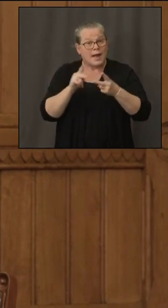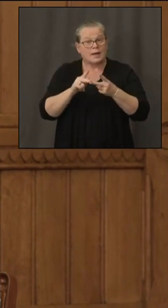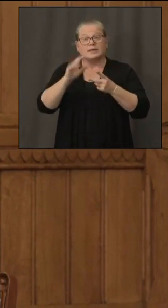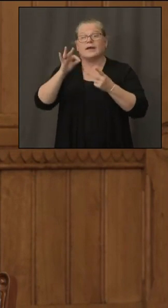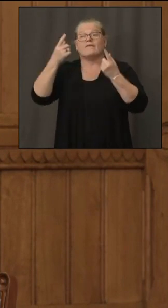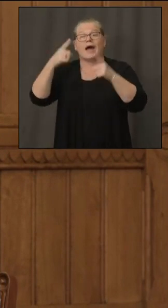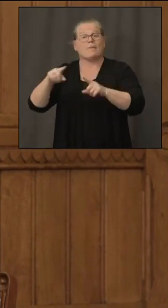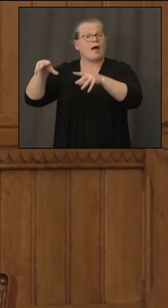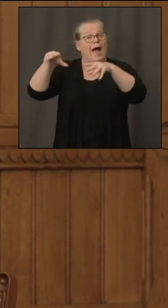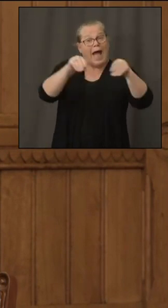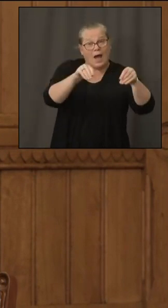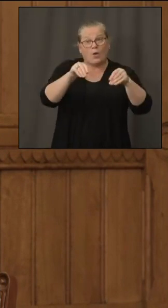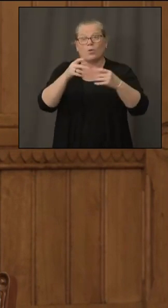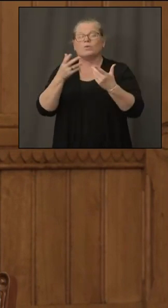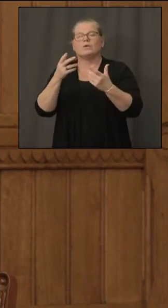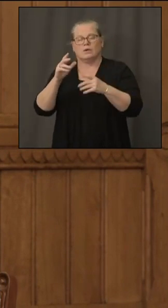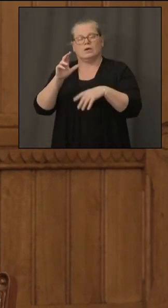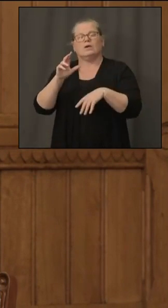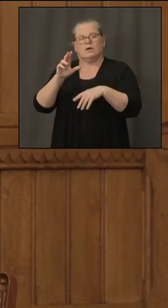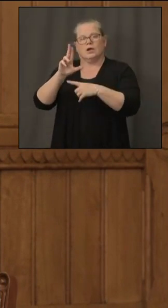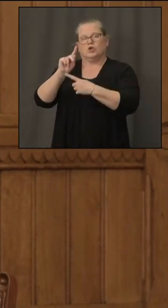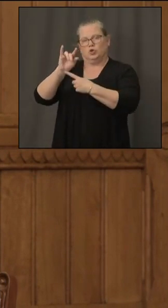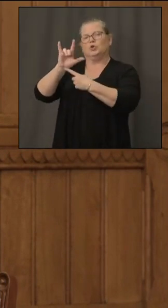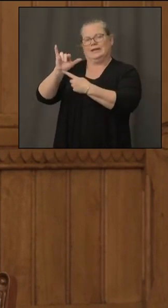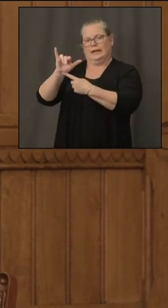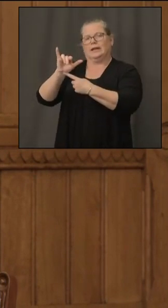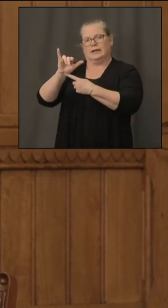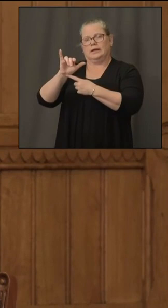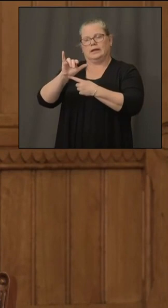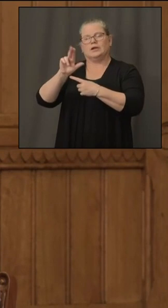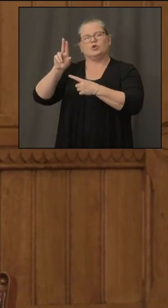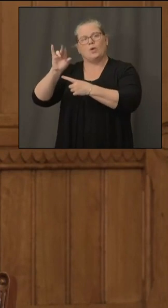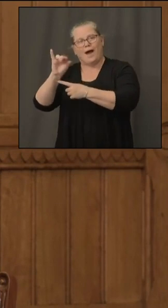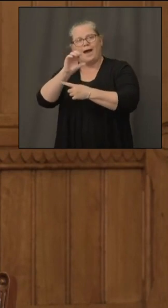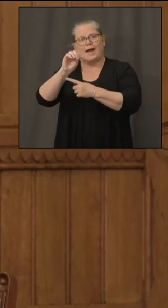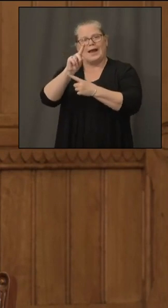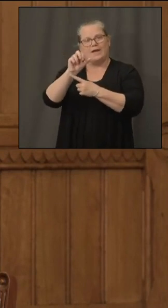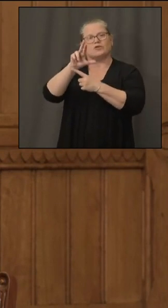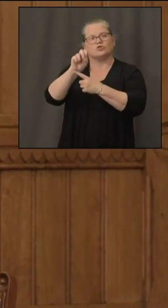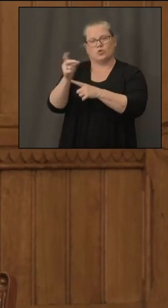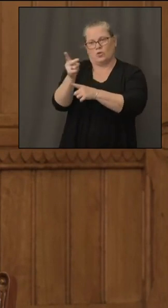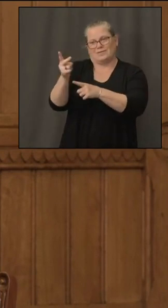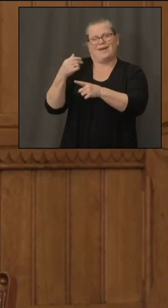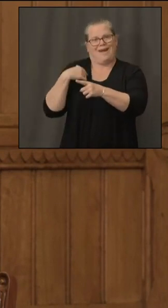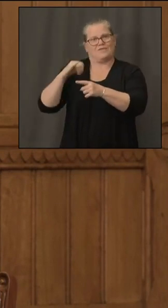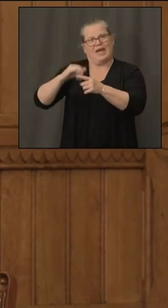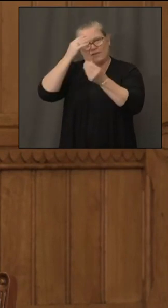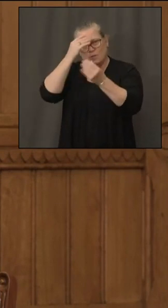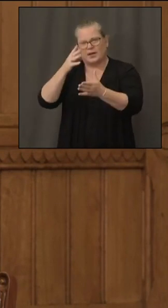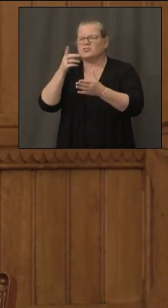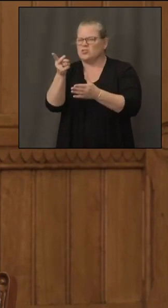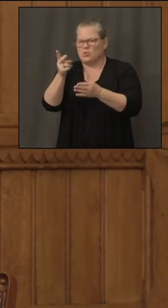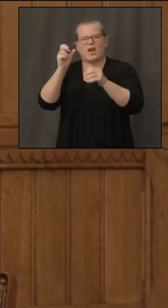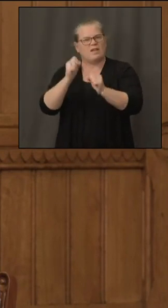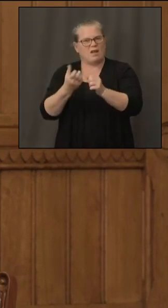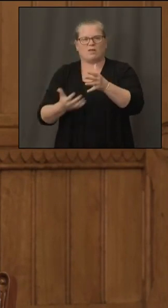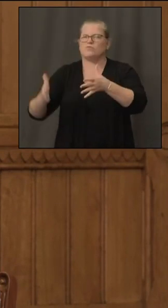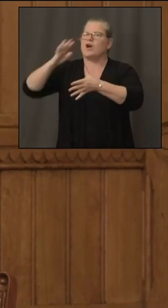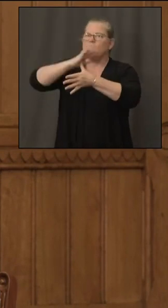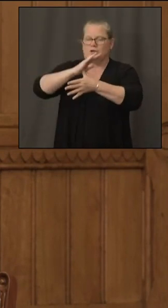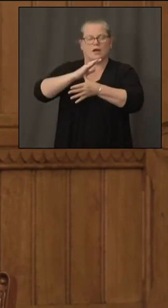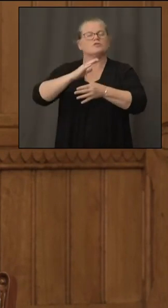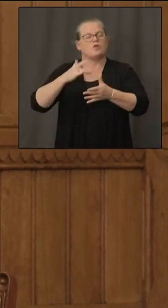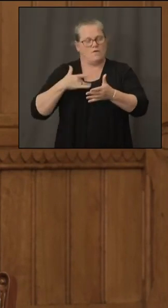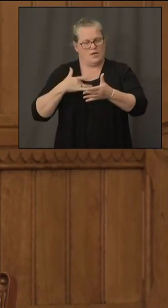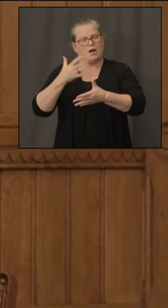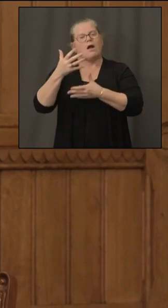outages the utilities have that information so that they can prioritize those uh for restoration so i feel confident that those uh priorities will